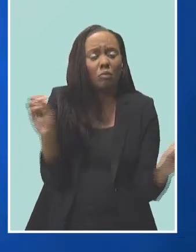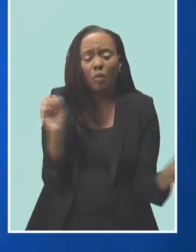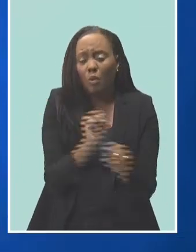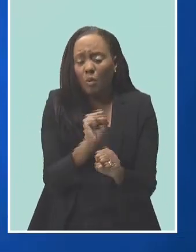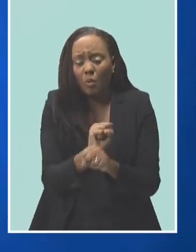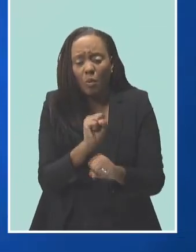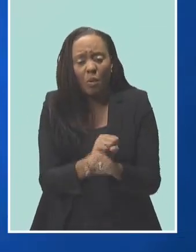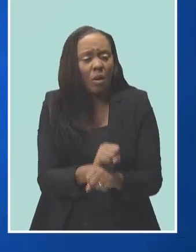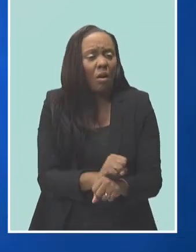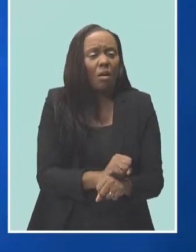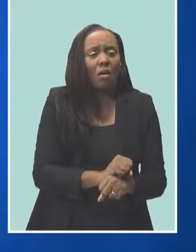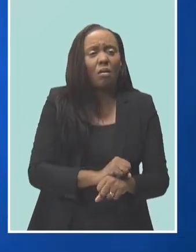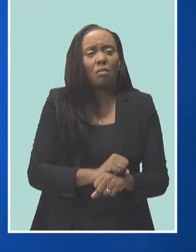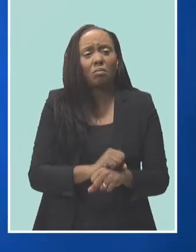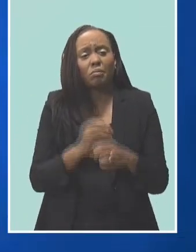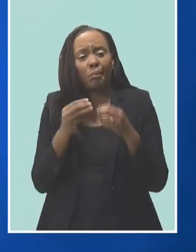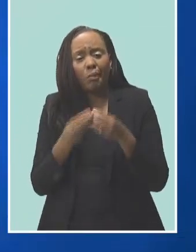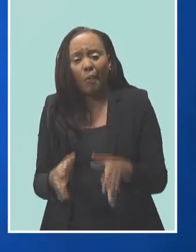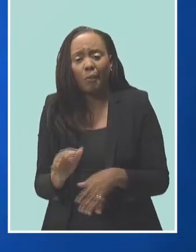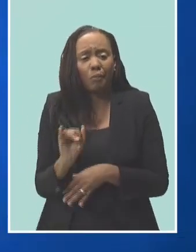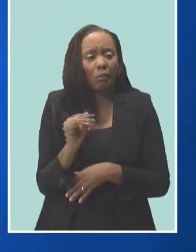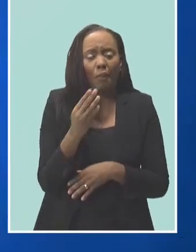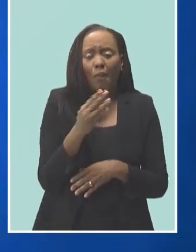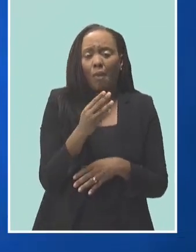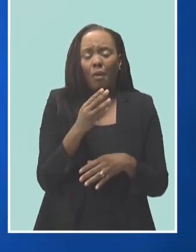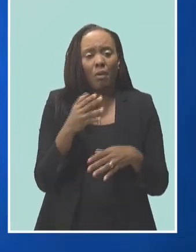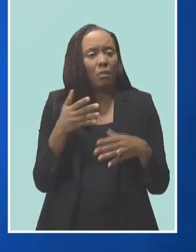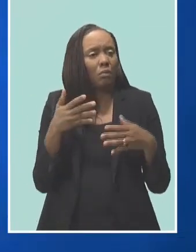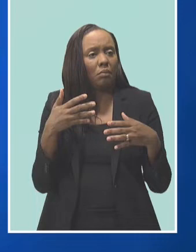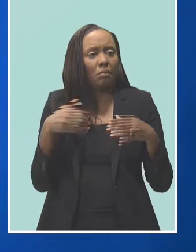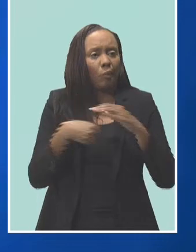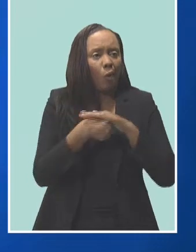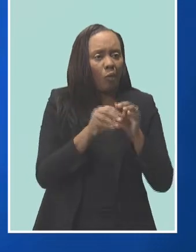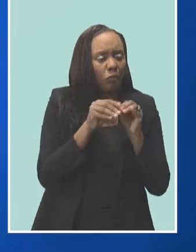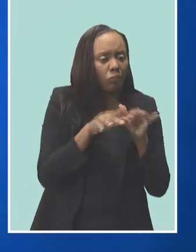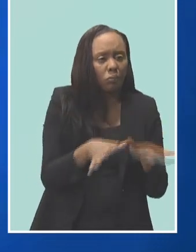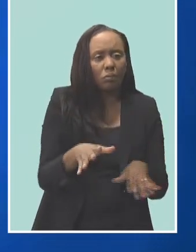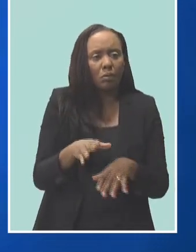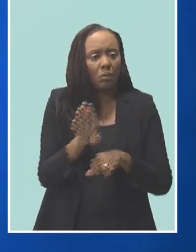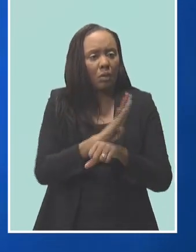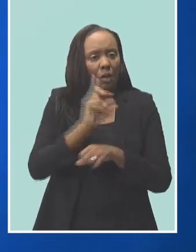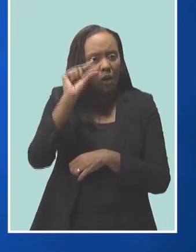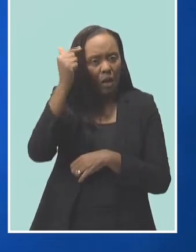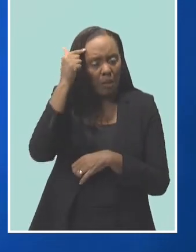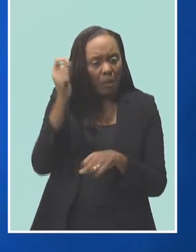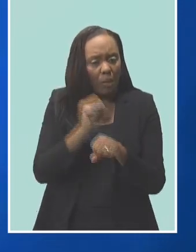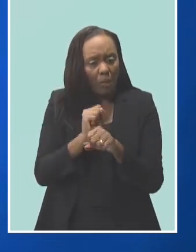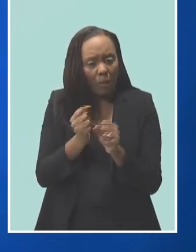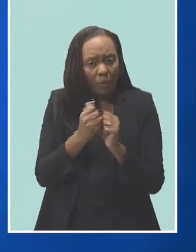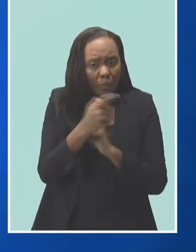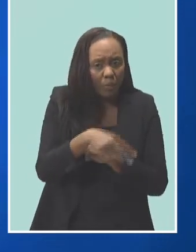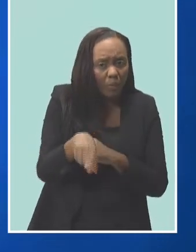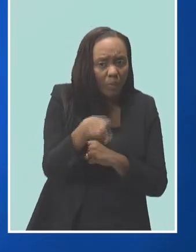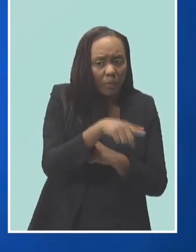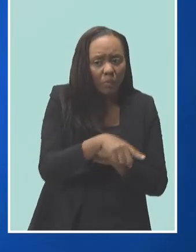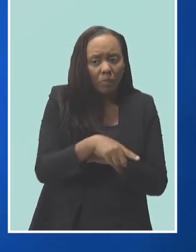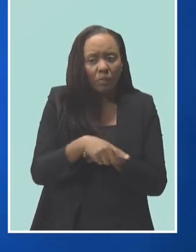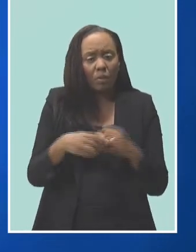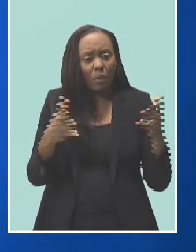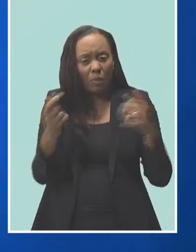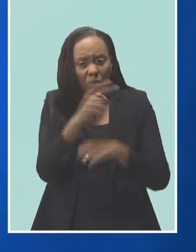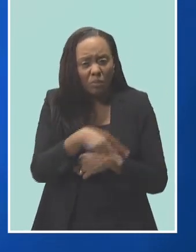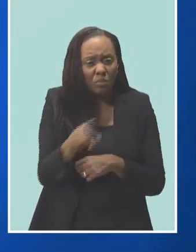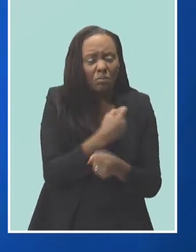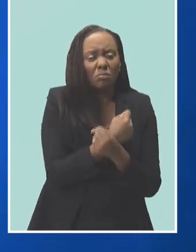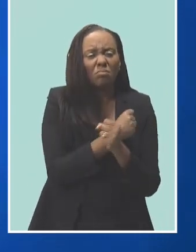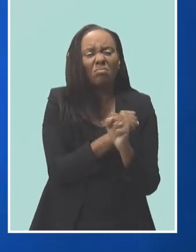COVID-19. The government of Barbados will work together with you to ensure that you are as safe and